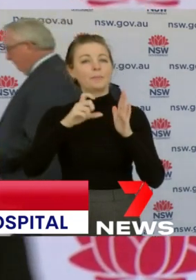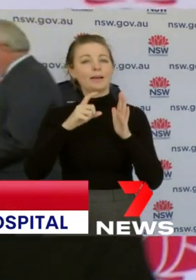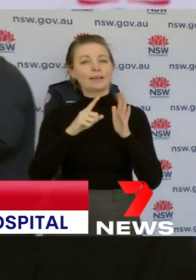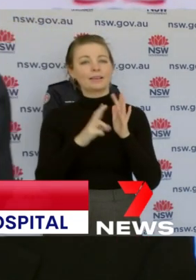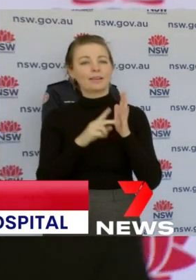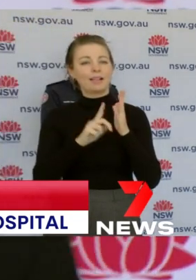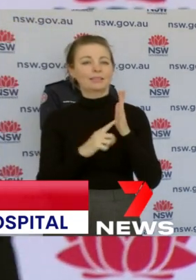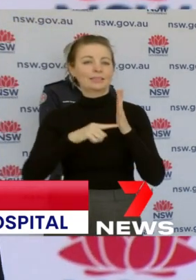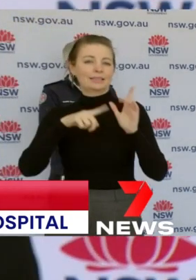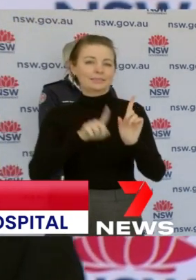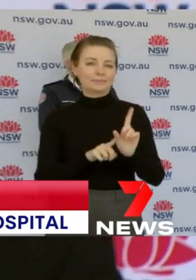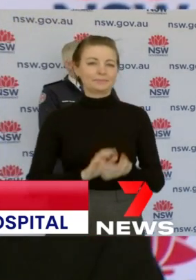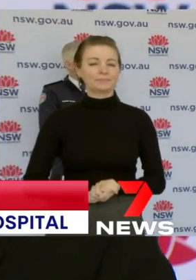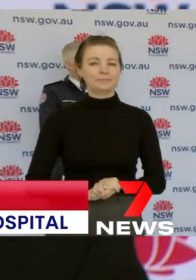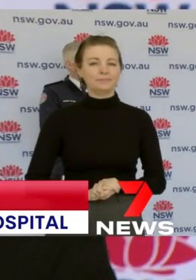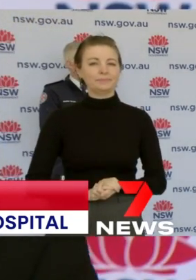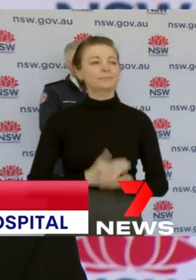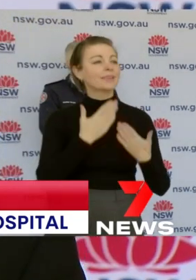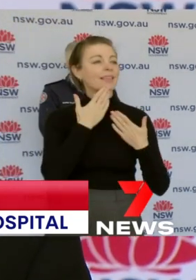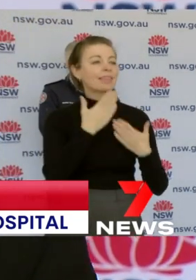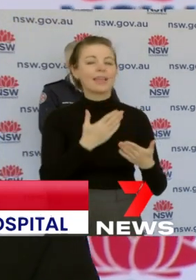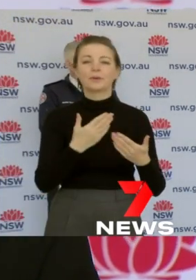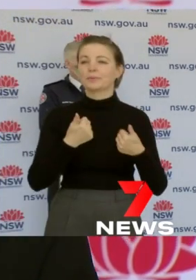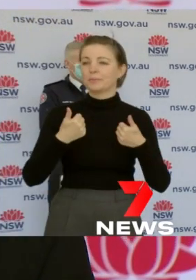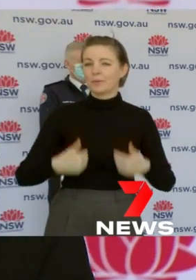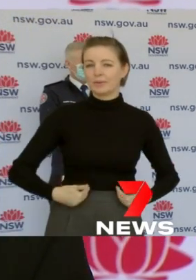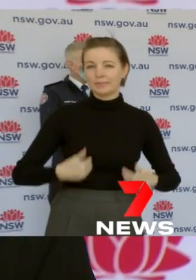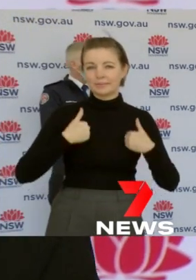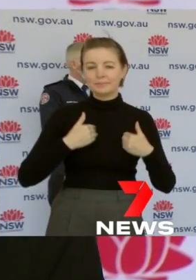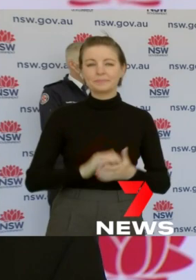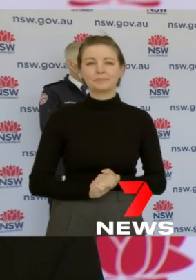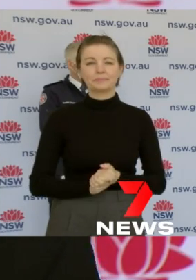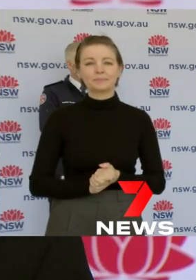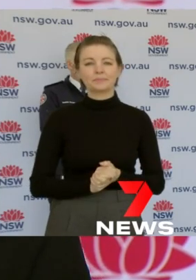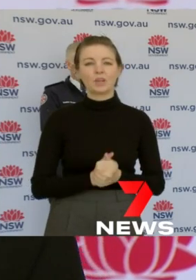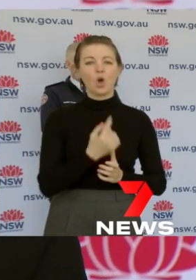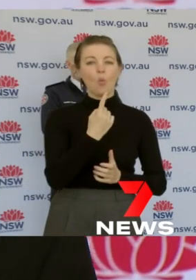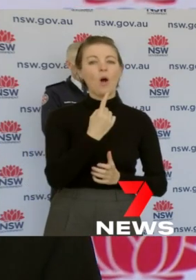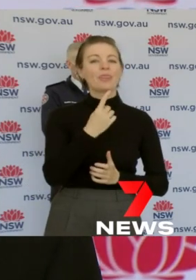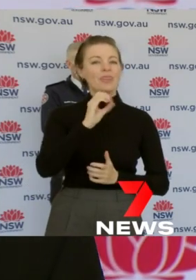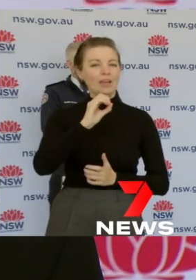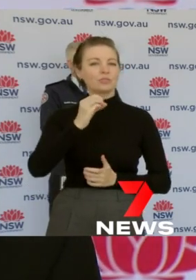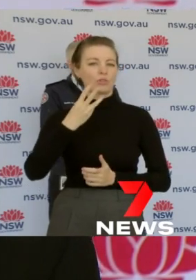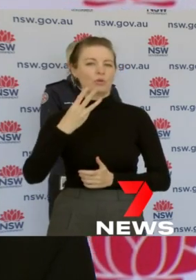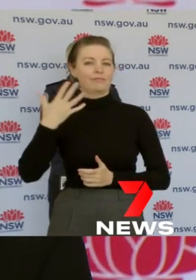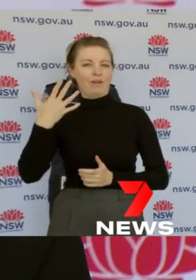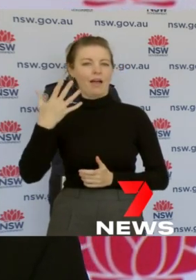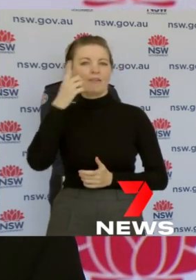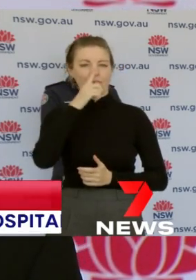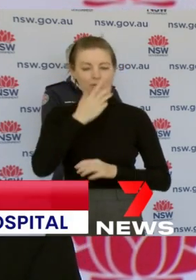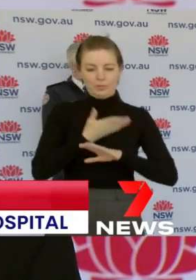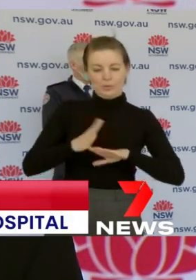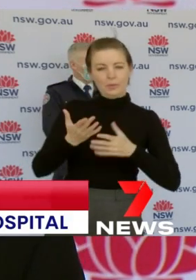Thanks very much Minister and good morning everyone. There were 1,035 locally acquired cases of COVID